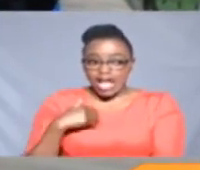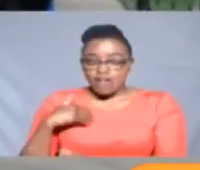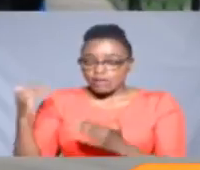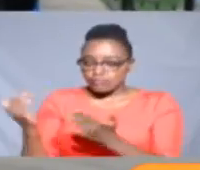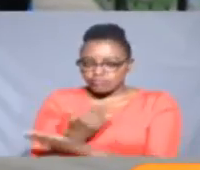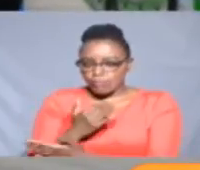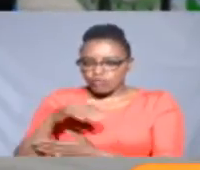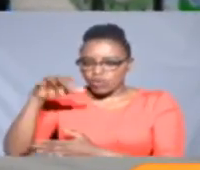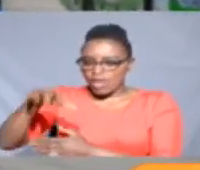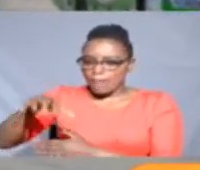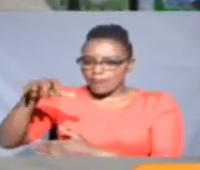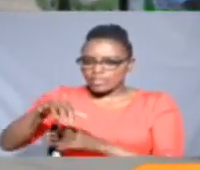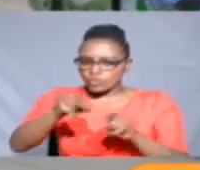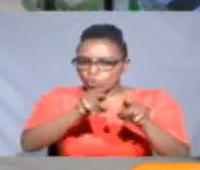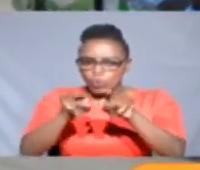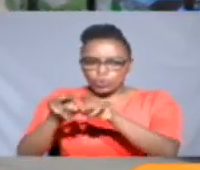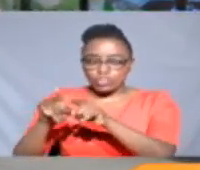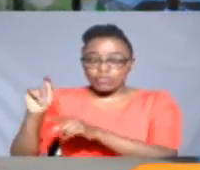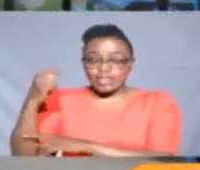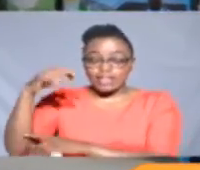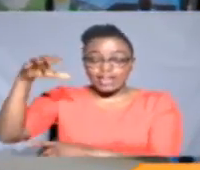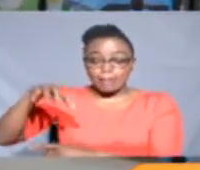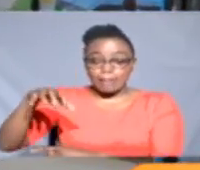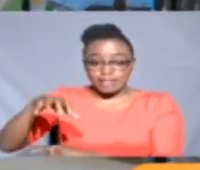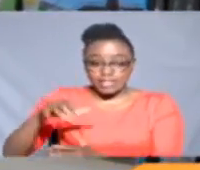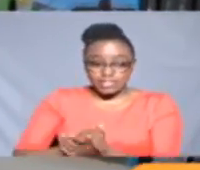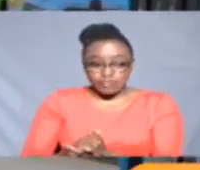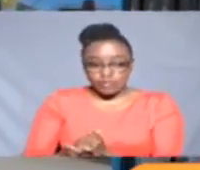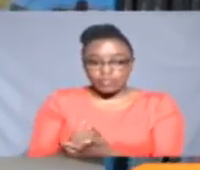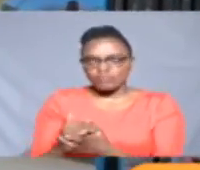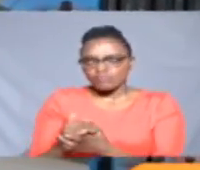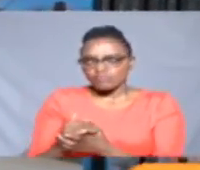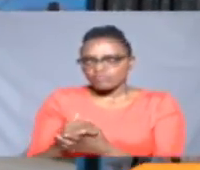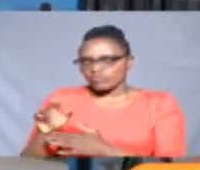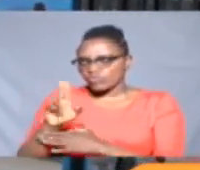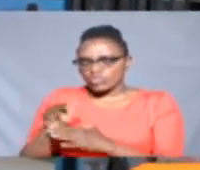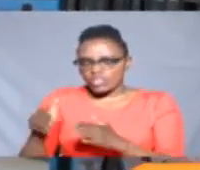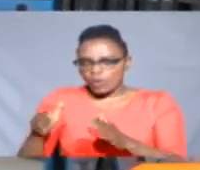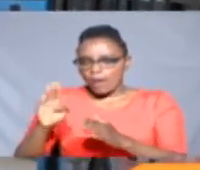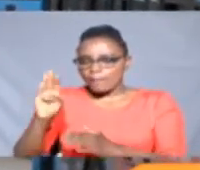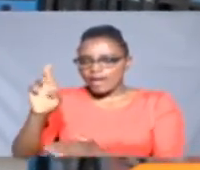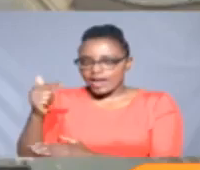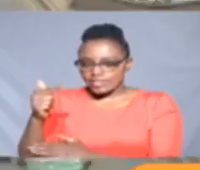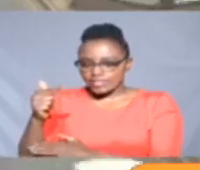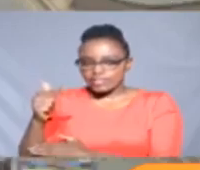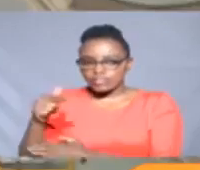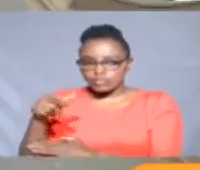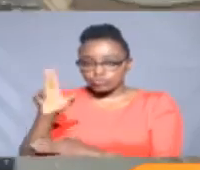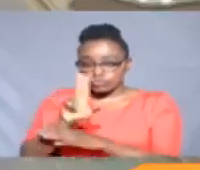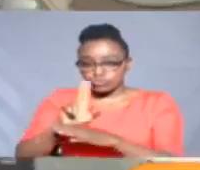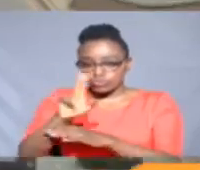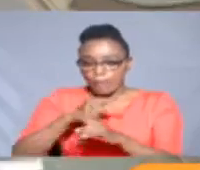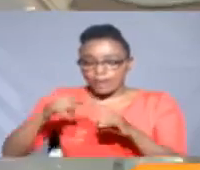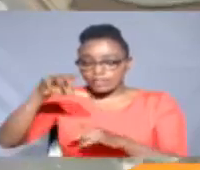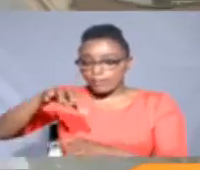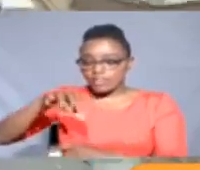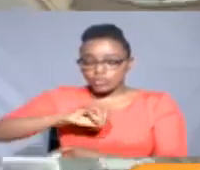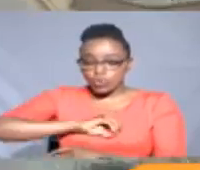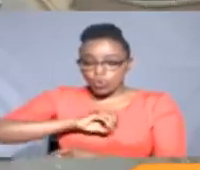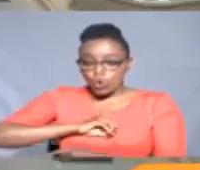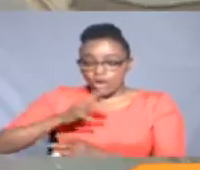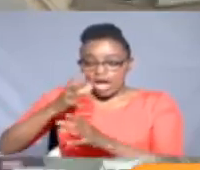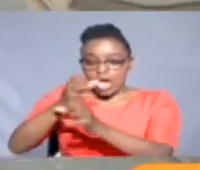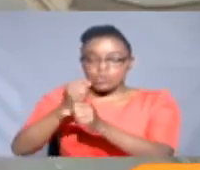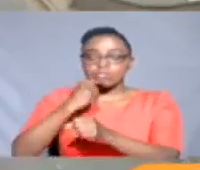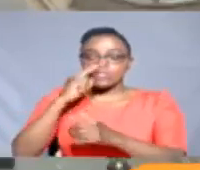facing out of Dala Dala, an equivalent of Kenya's matatu, plying the routes BRT was to take. But Matatu Owners